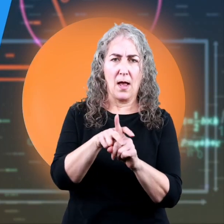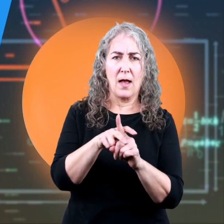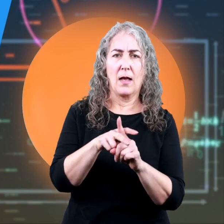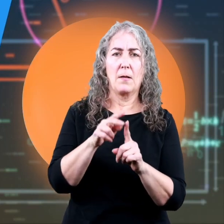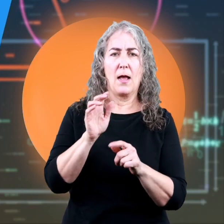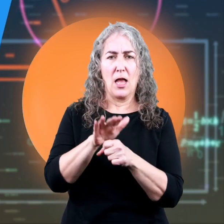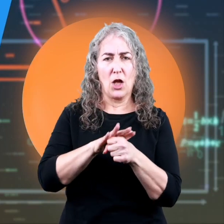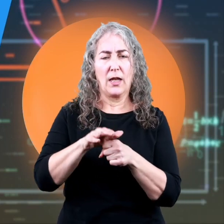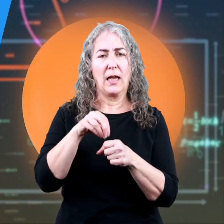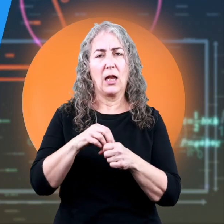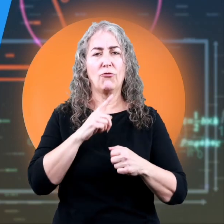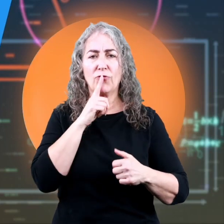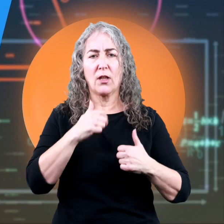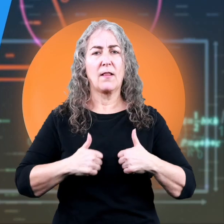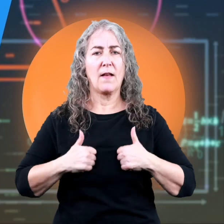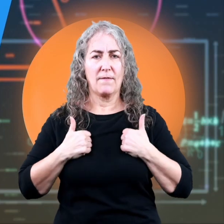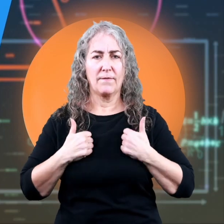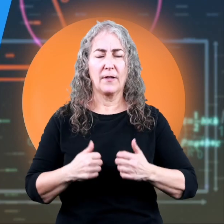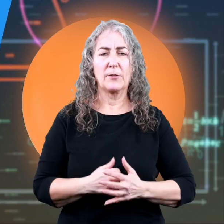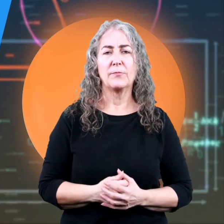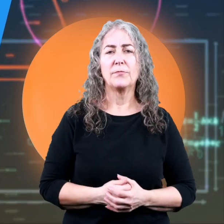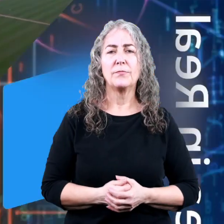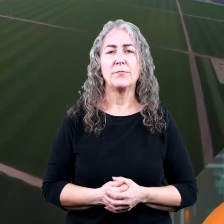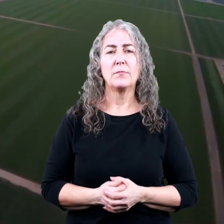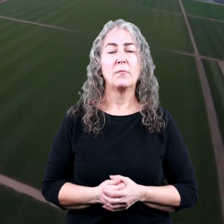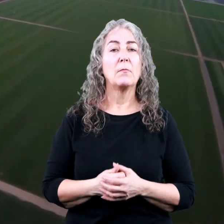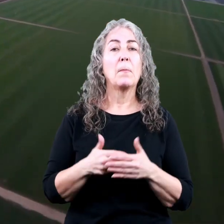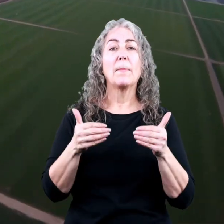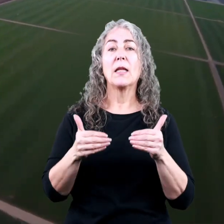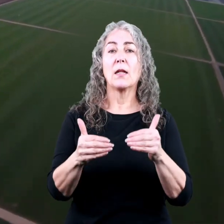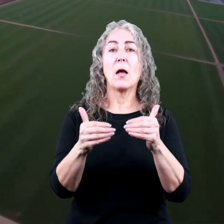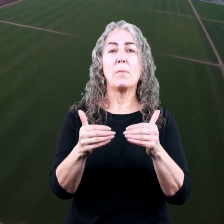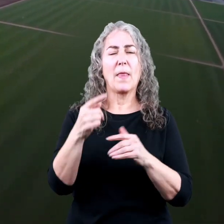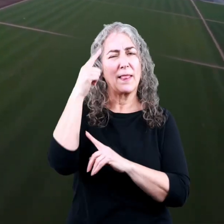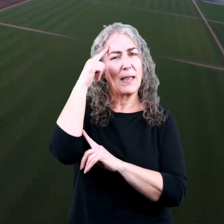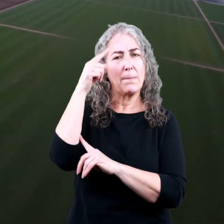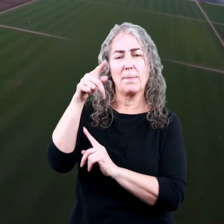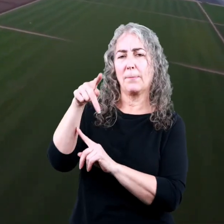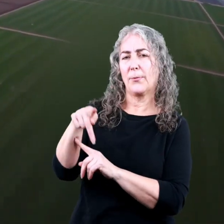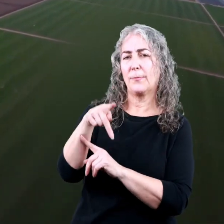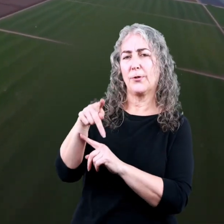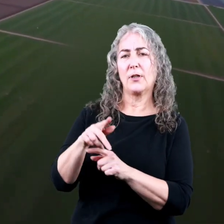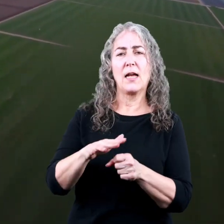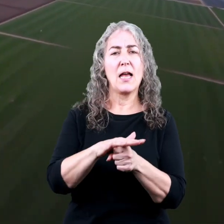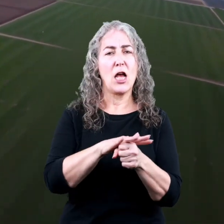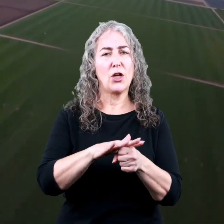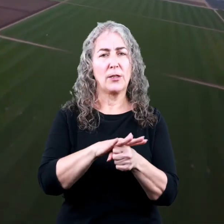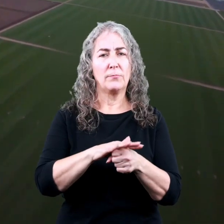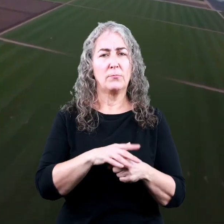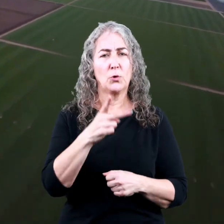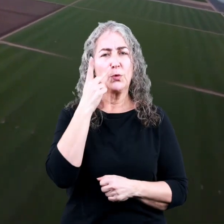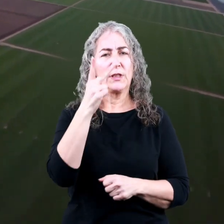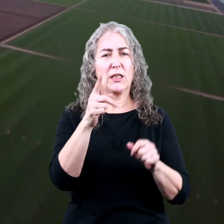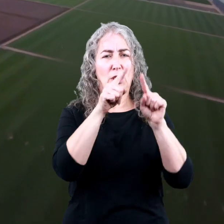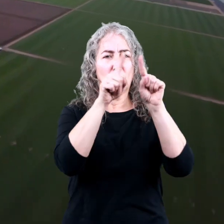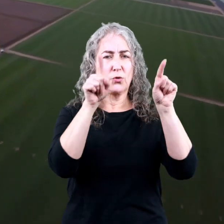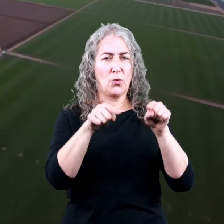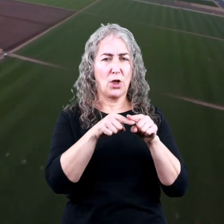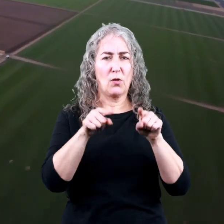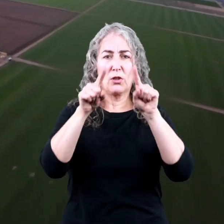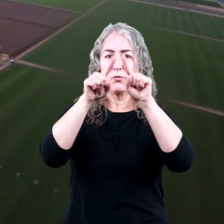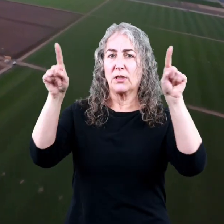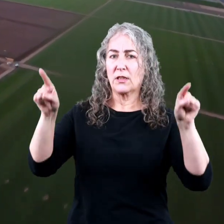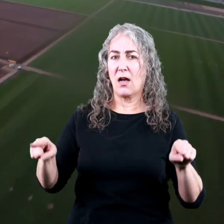called Applying Area in Real Life. In the meantime, think about perimeter and area as you see